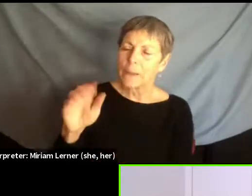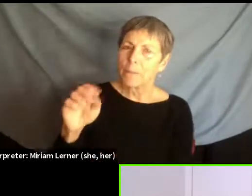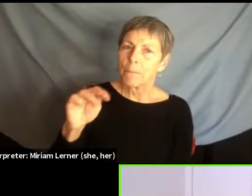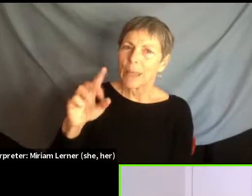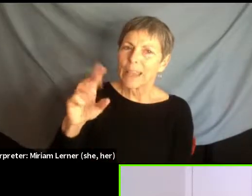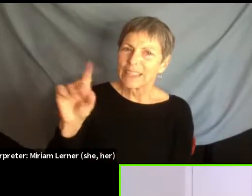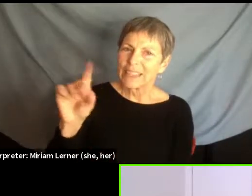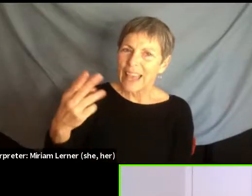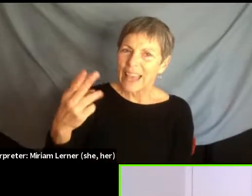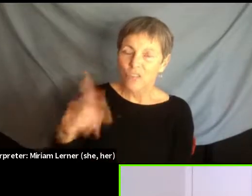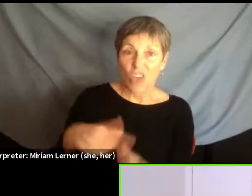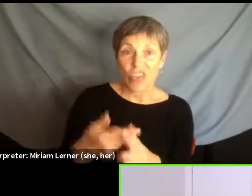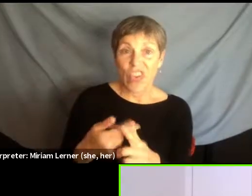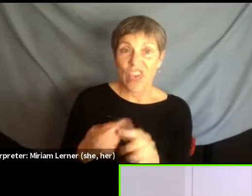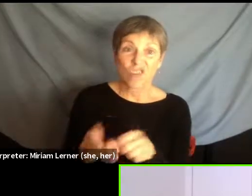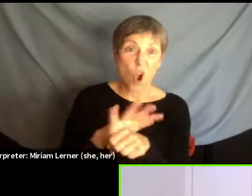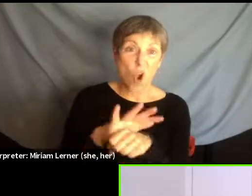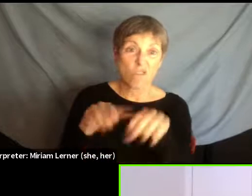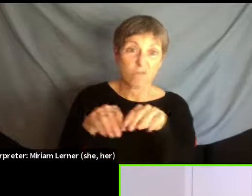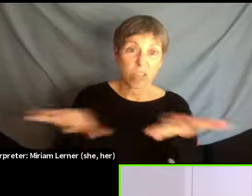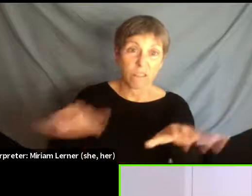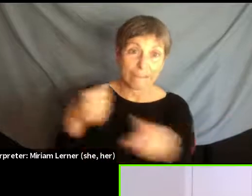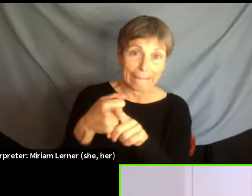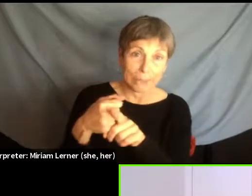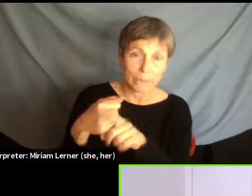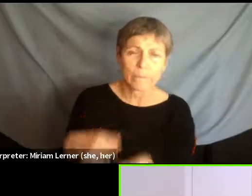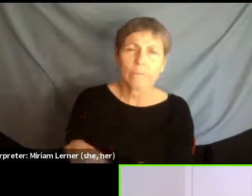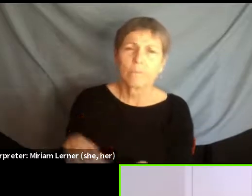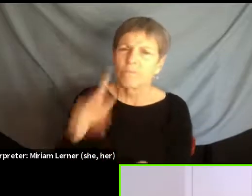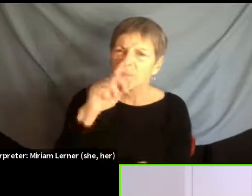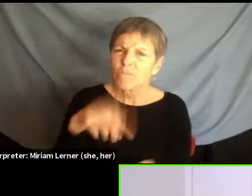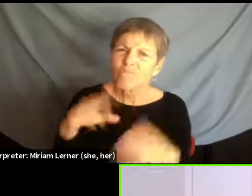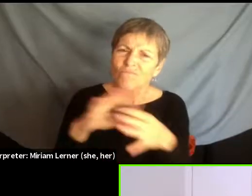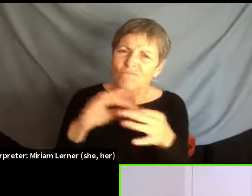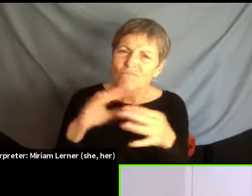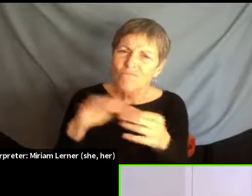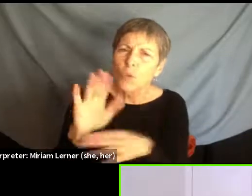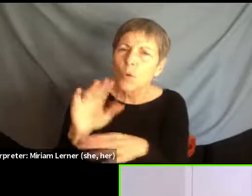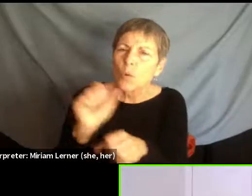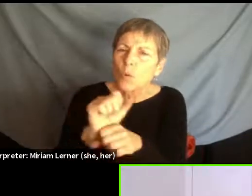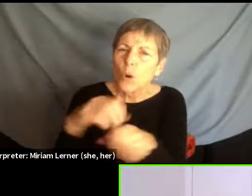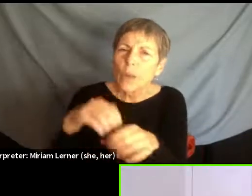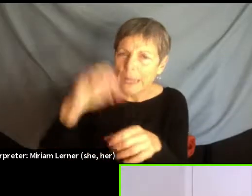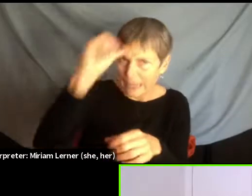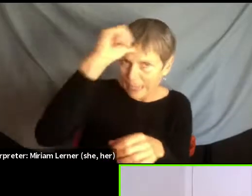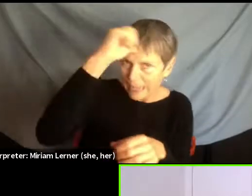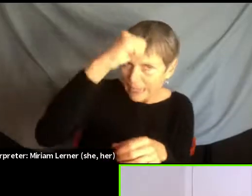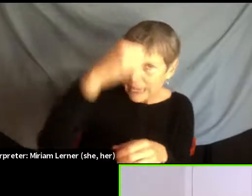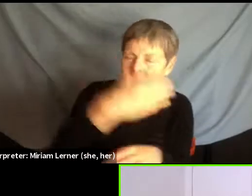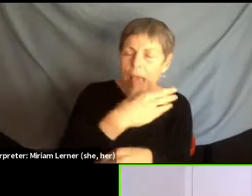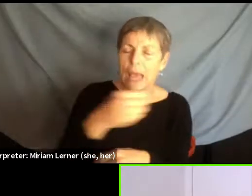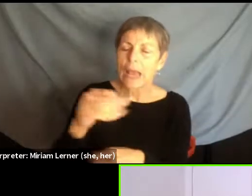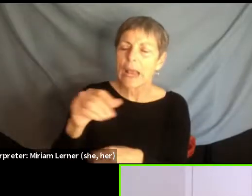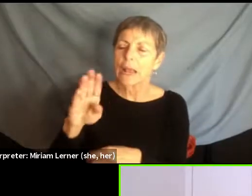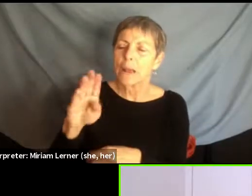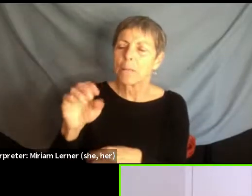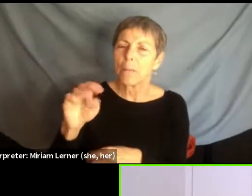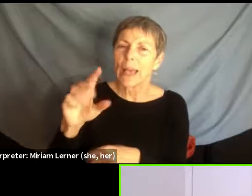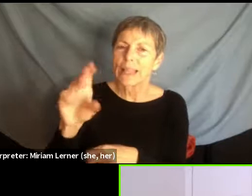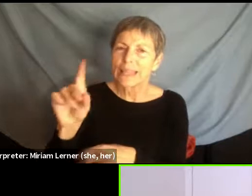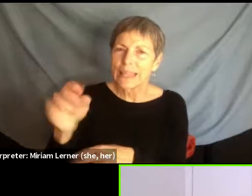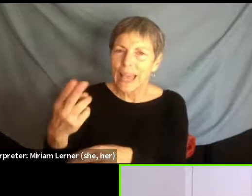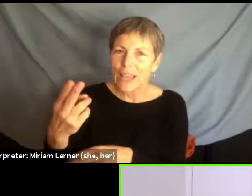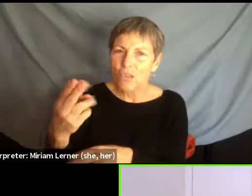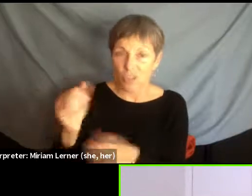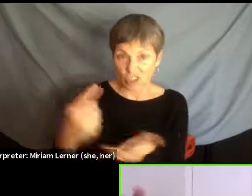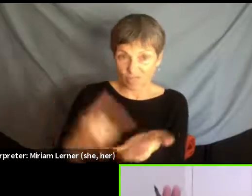hit and stuff like that. I want you to talk about your work in India and Bangladesh, how climate change affects migration, how COVID, and